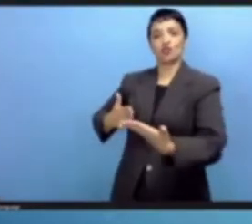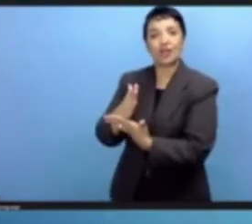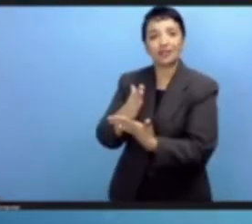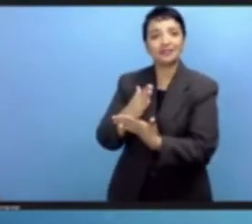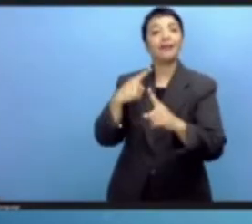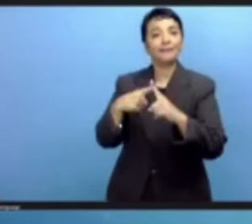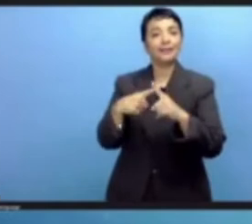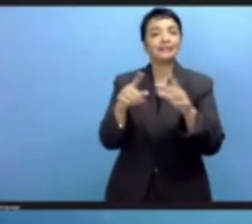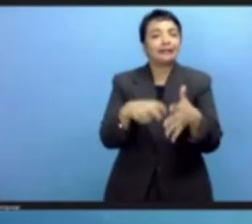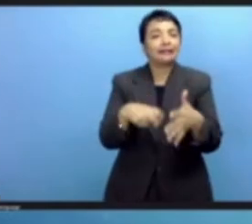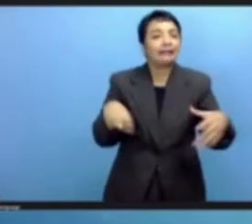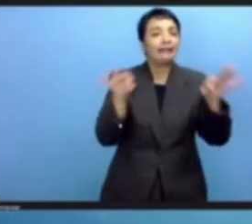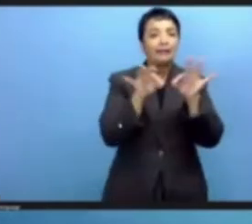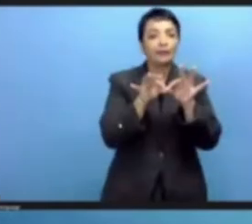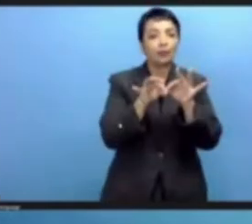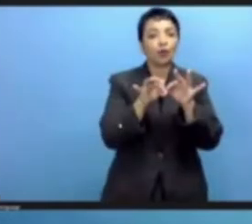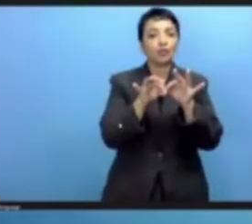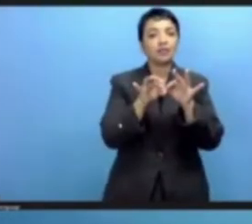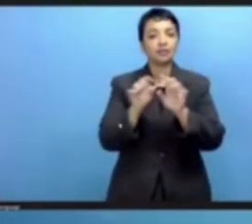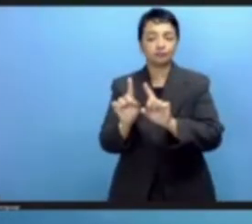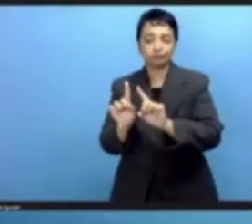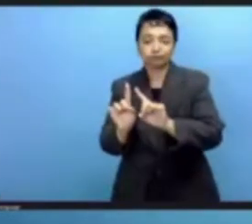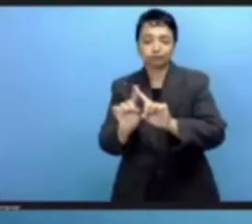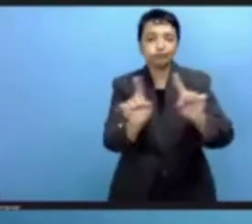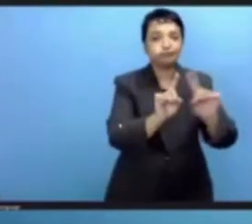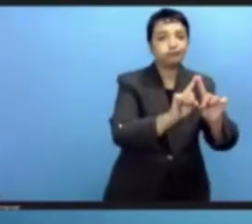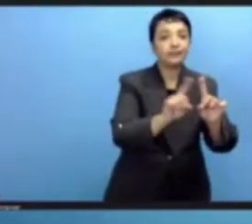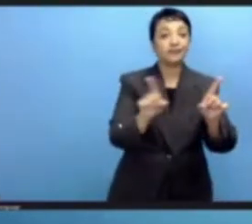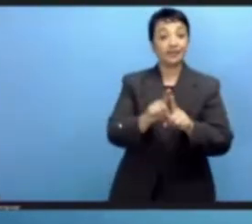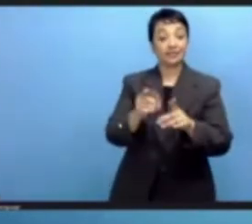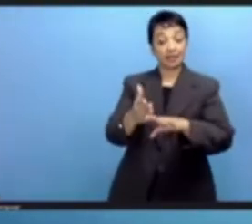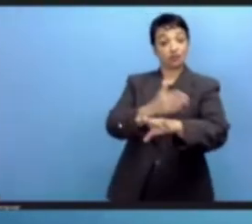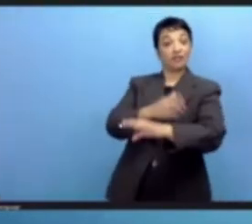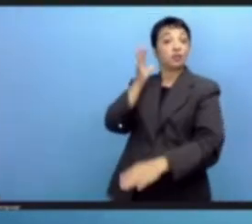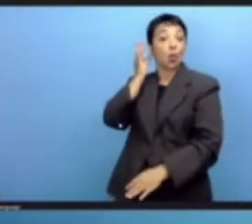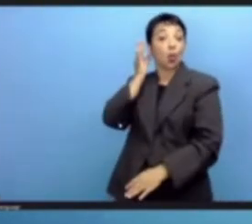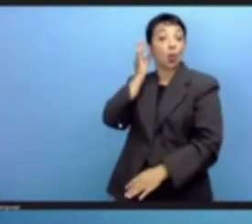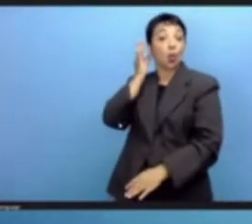a message that Doreen emphasized in her opening remarks.